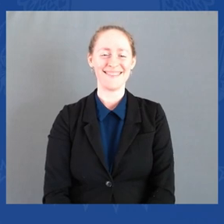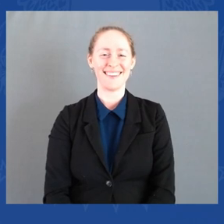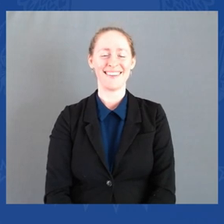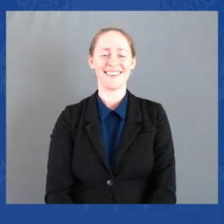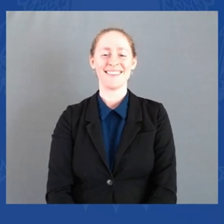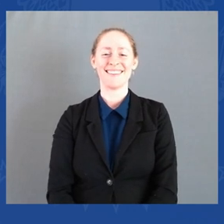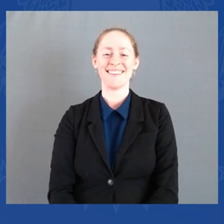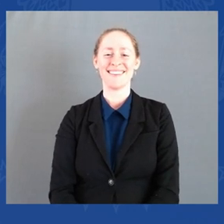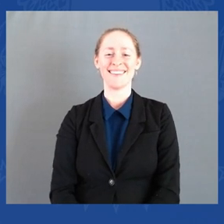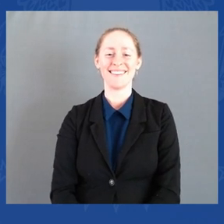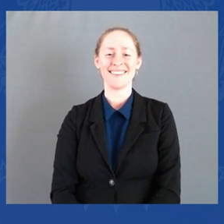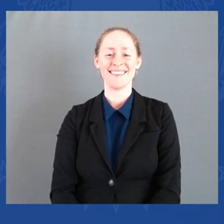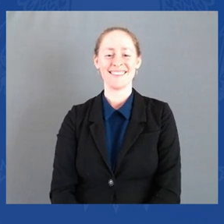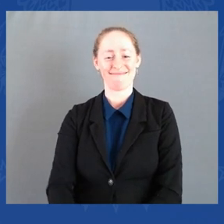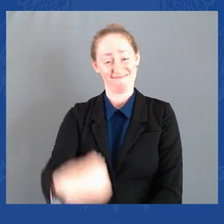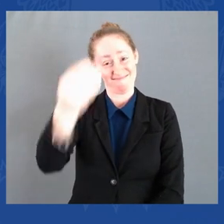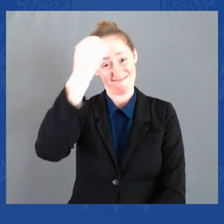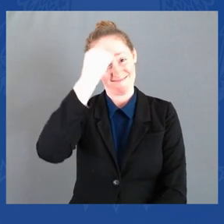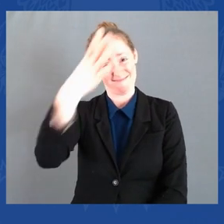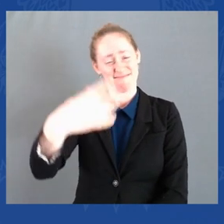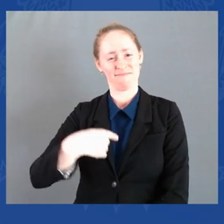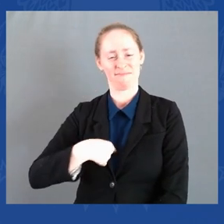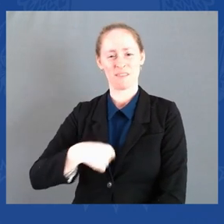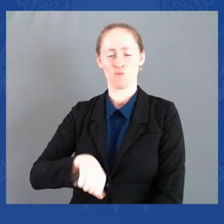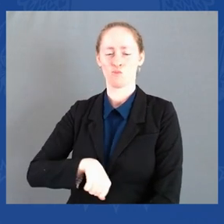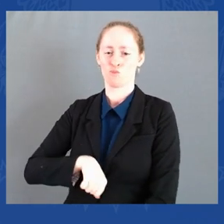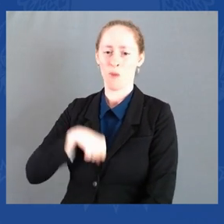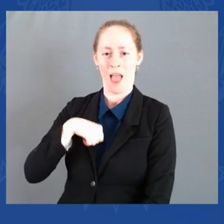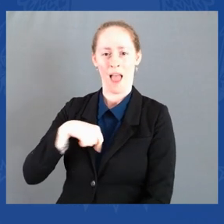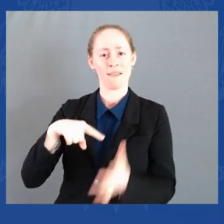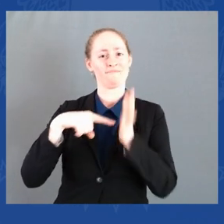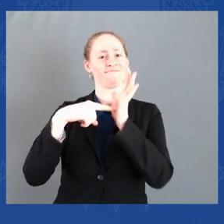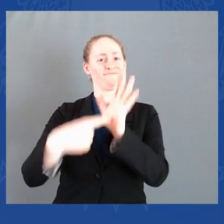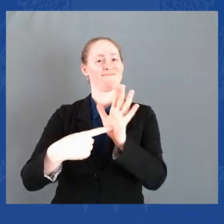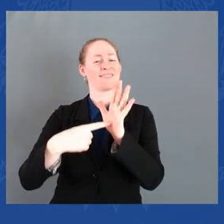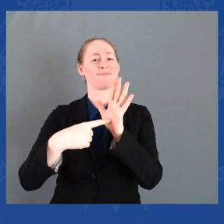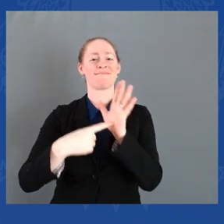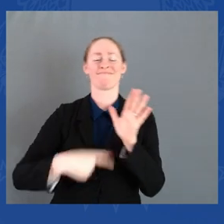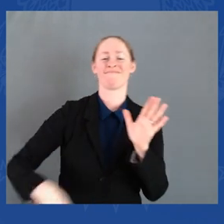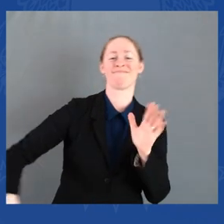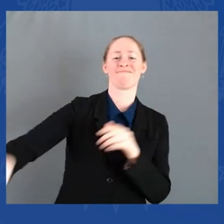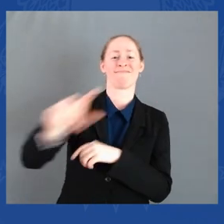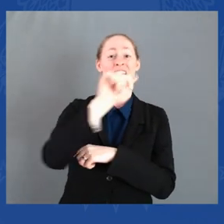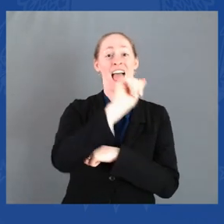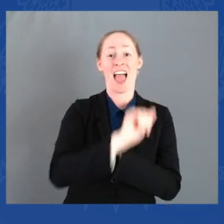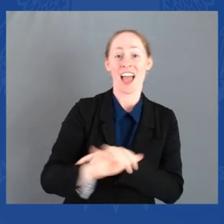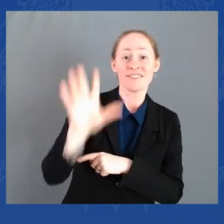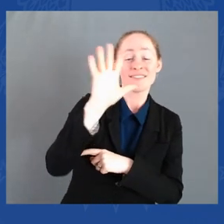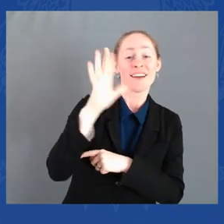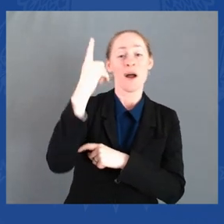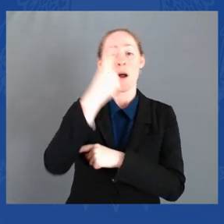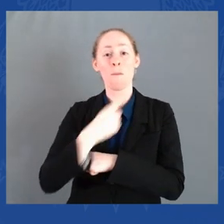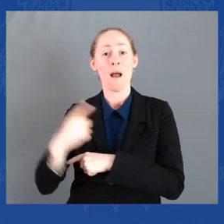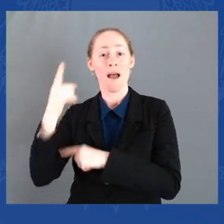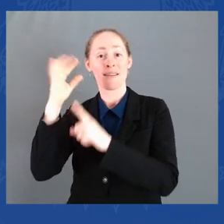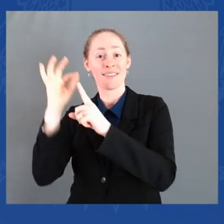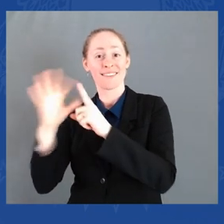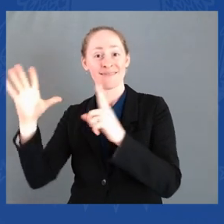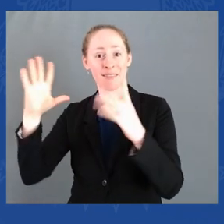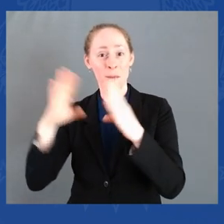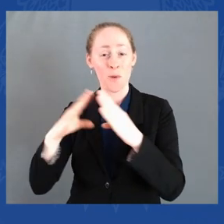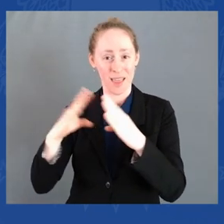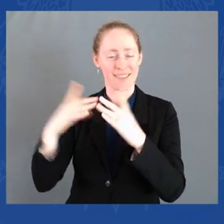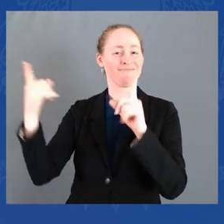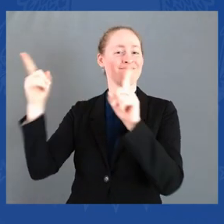AA and NHPI communities in this cabinet alongside our Vice President. And so it is with great pride